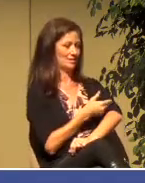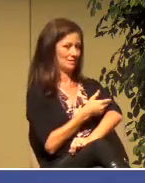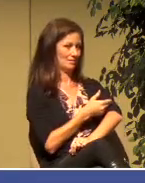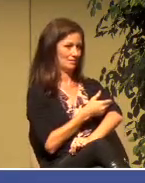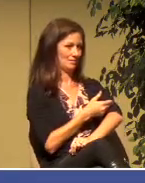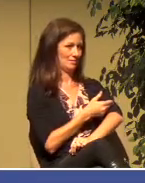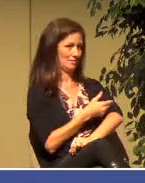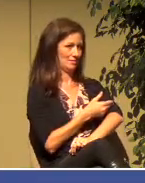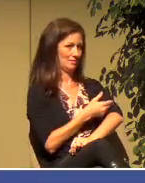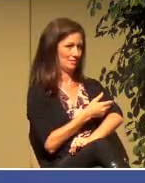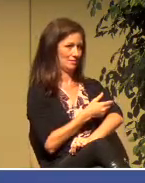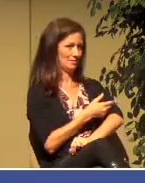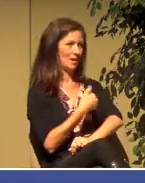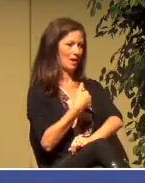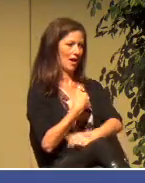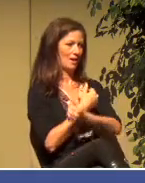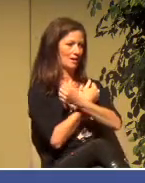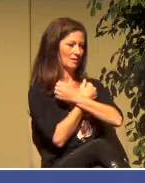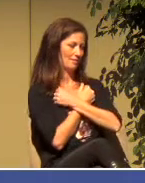whom I love.